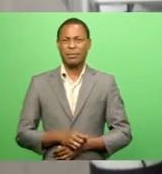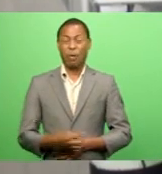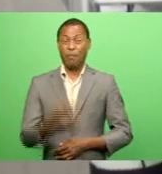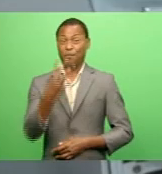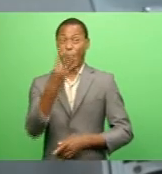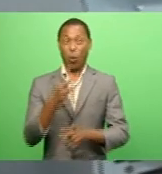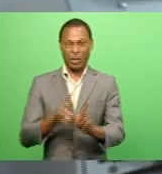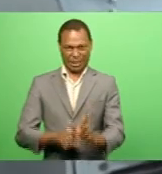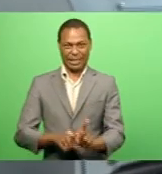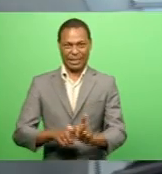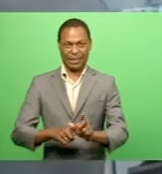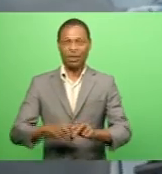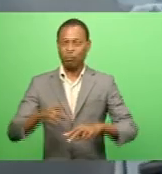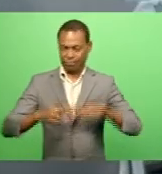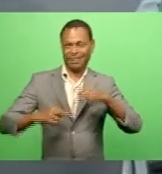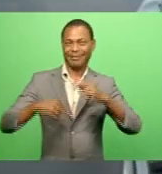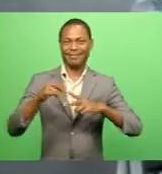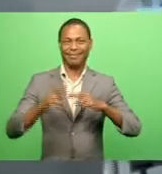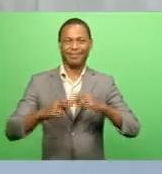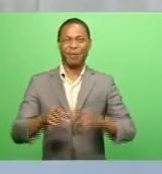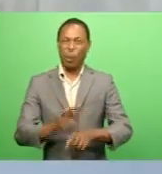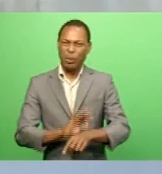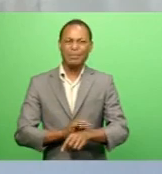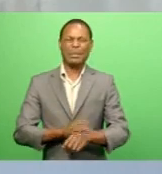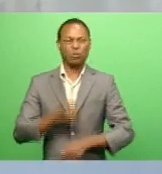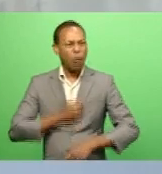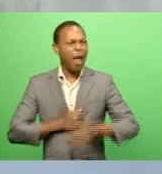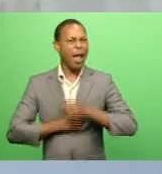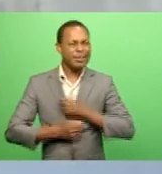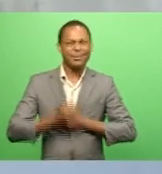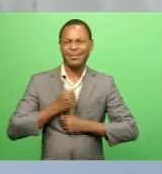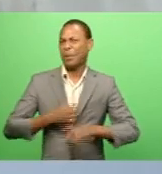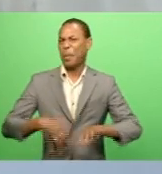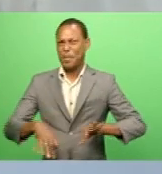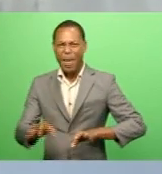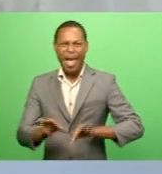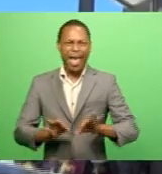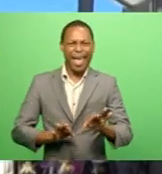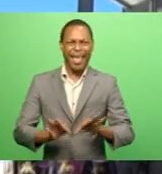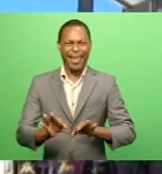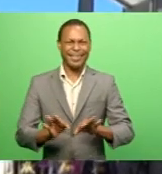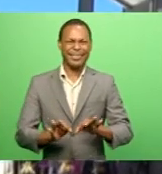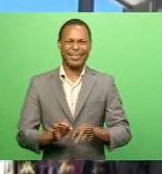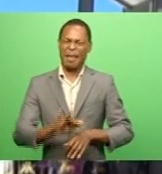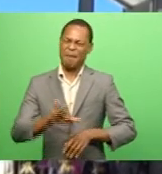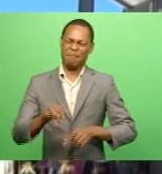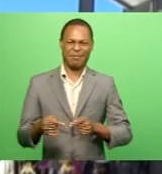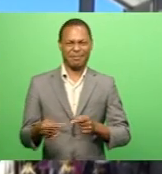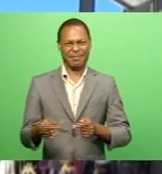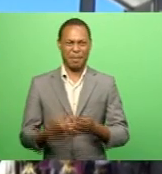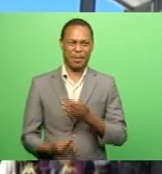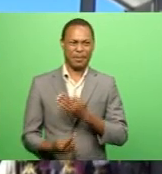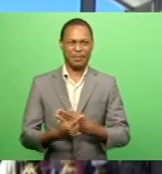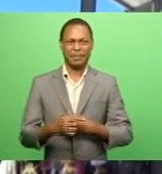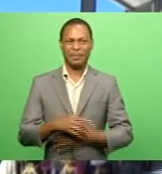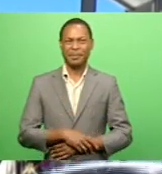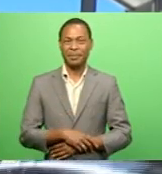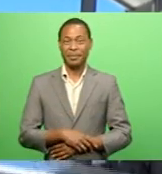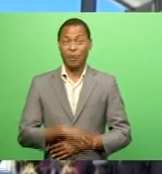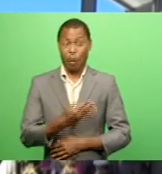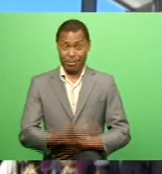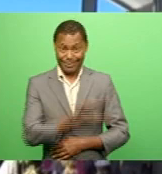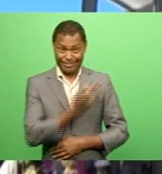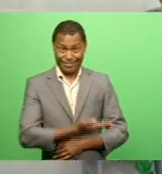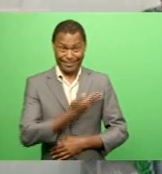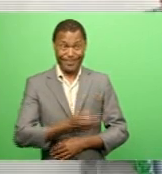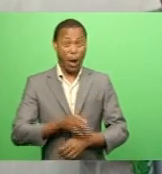years to build that With all those struggles and planning, it goes with it Nasease Private Hospital offers